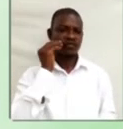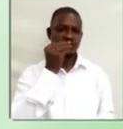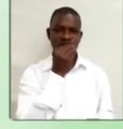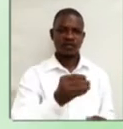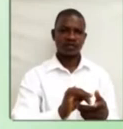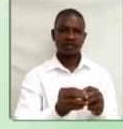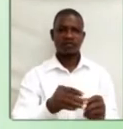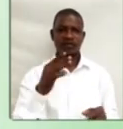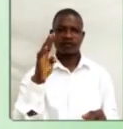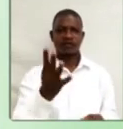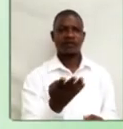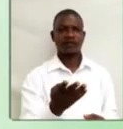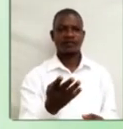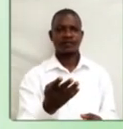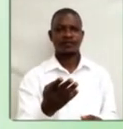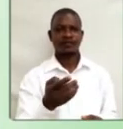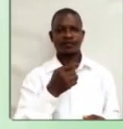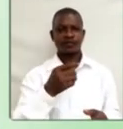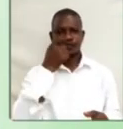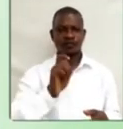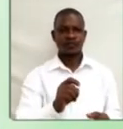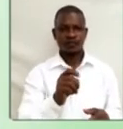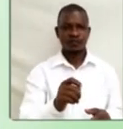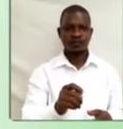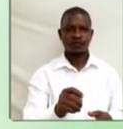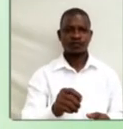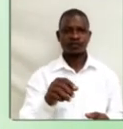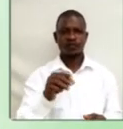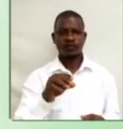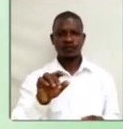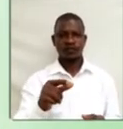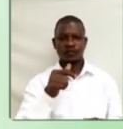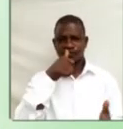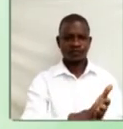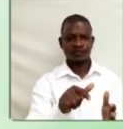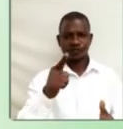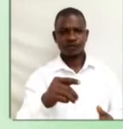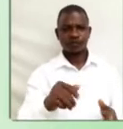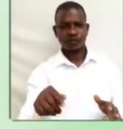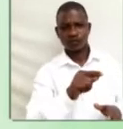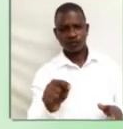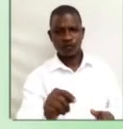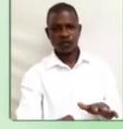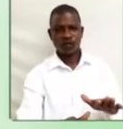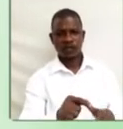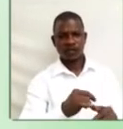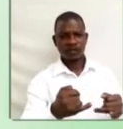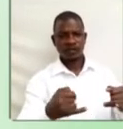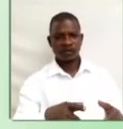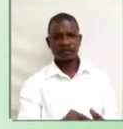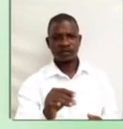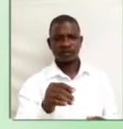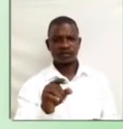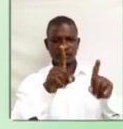Number four. Mugs. Letter G. Underlined. A. Examine.